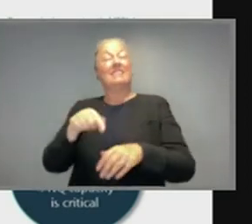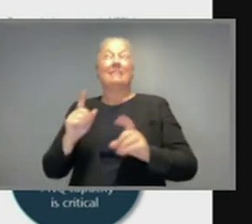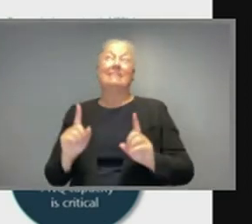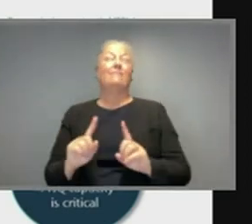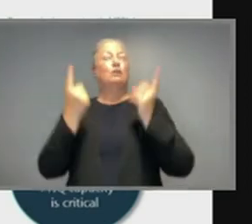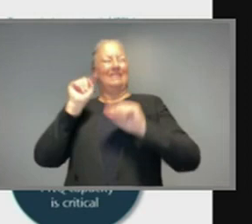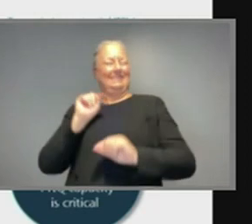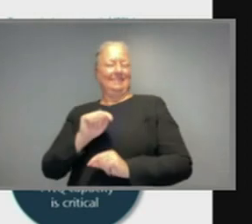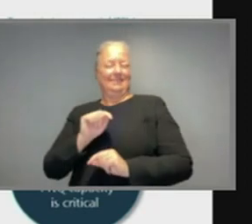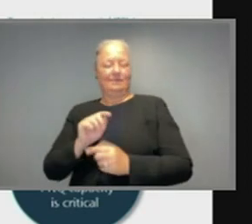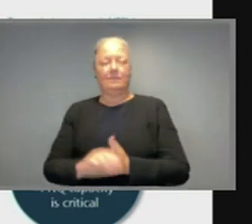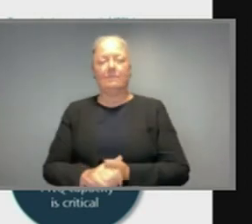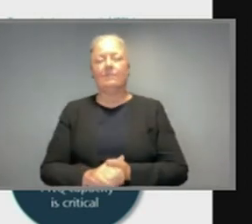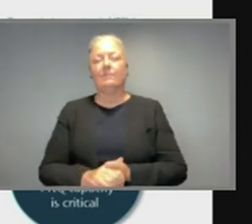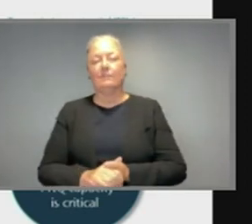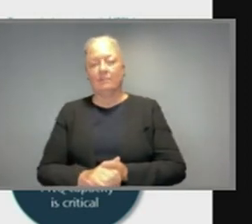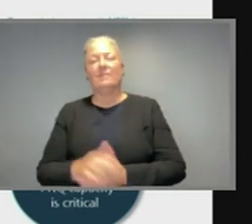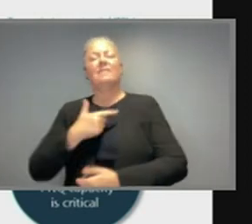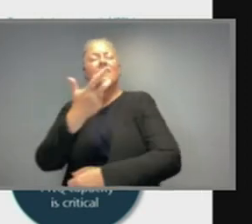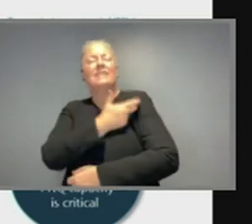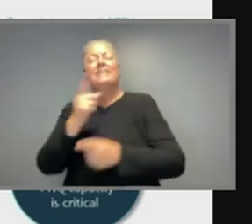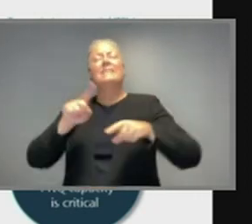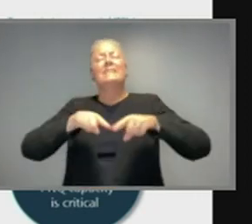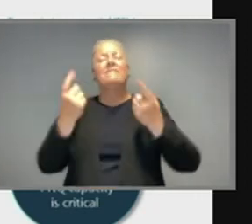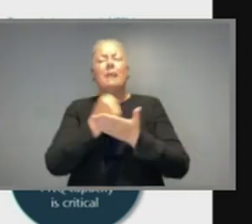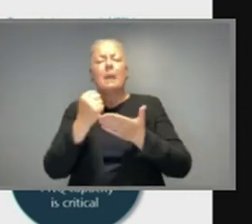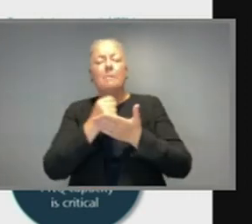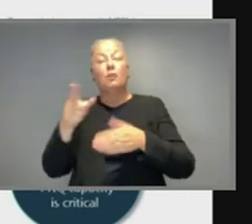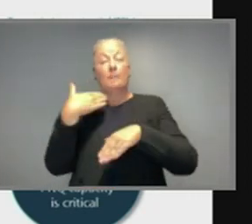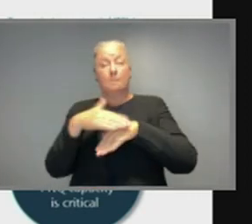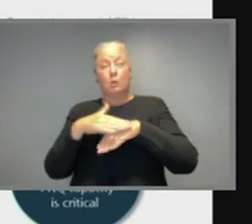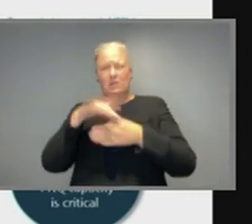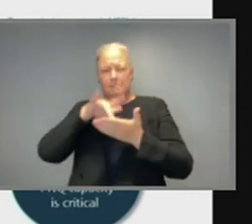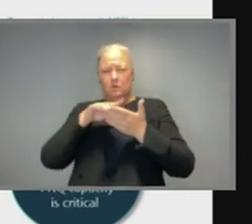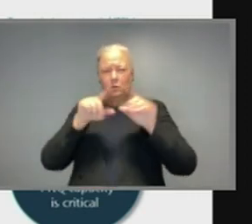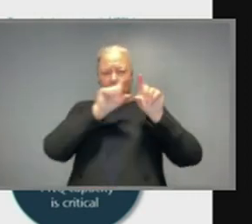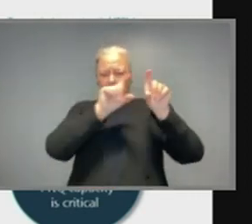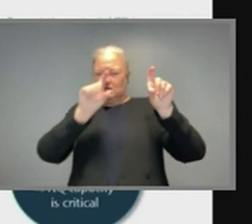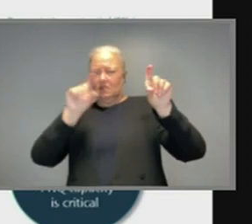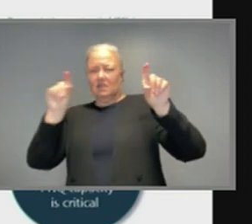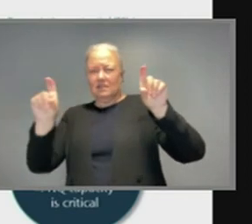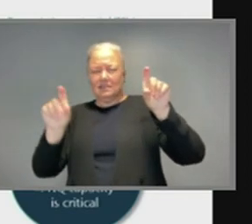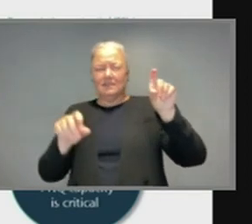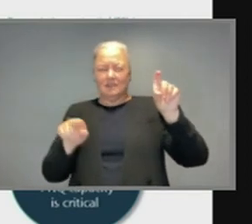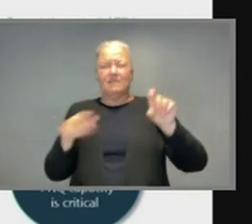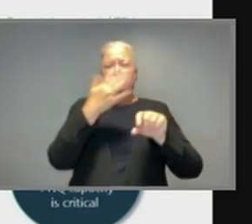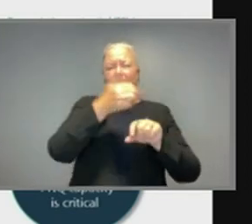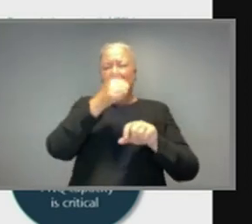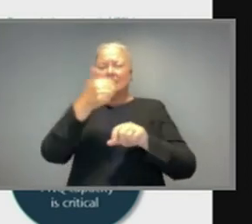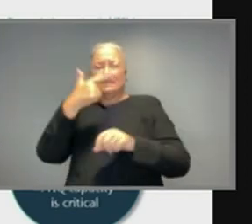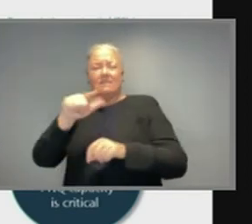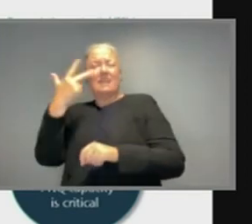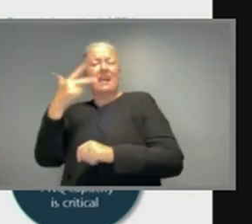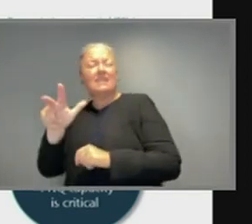then overlay vaccine coverage at different levels, and these are the blue bars, and 50, 60, 70, 80 have increasing effectiveness, as you would